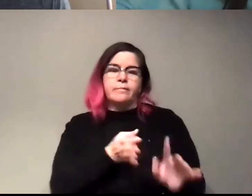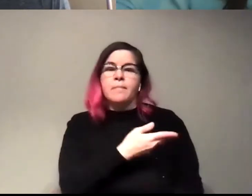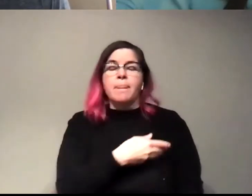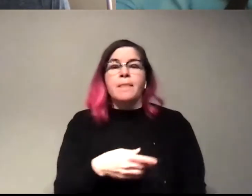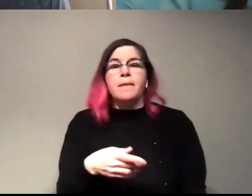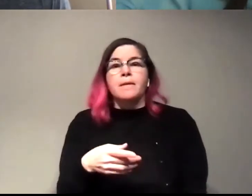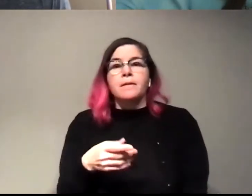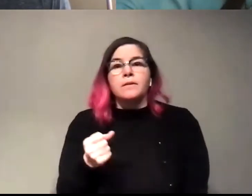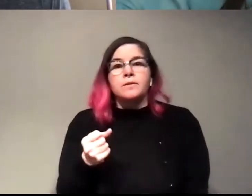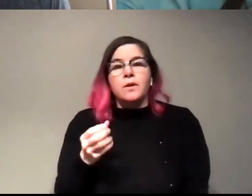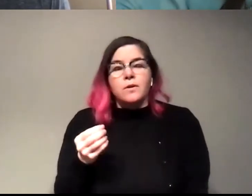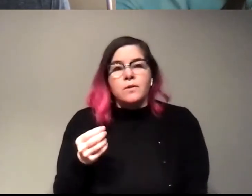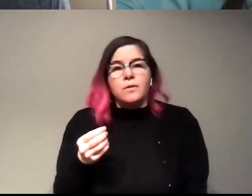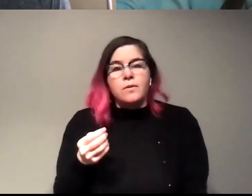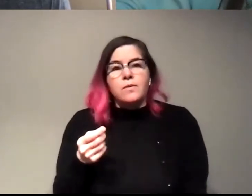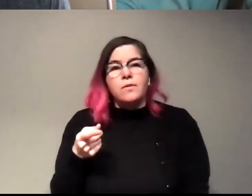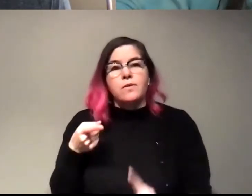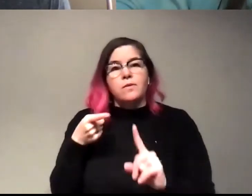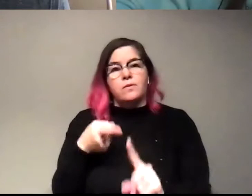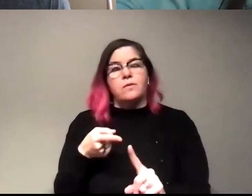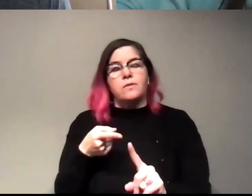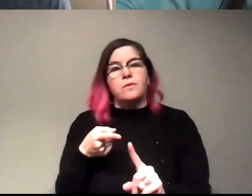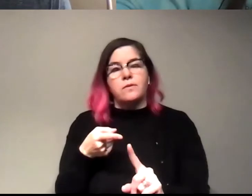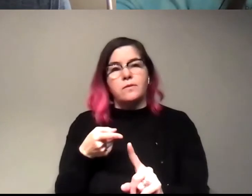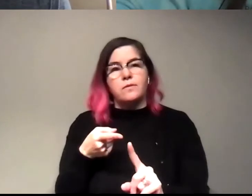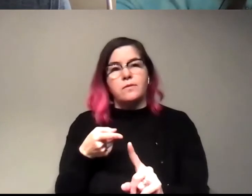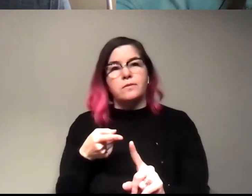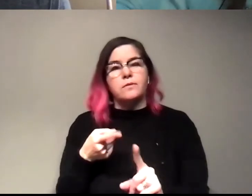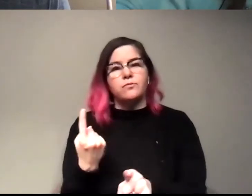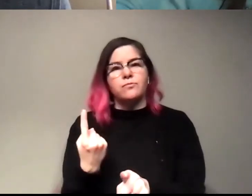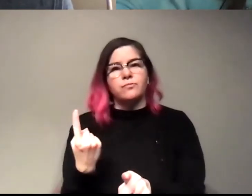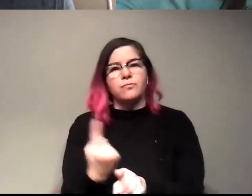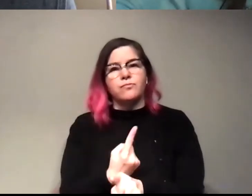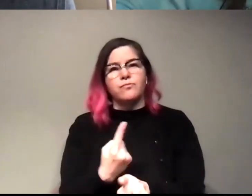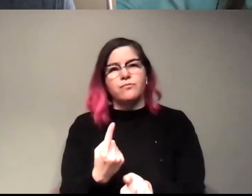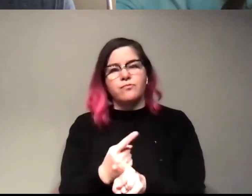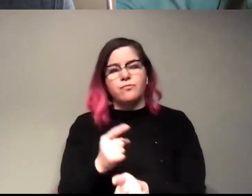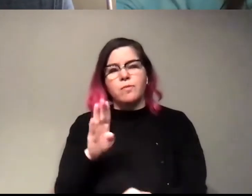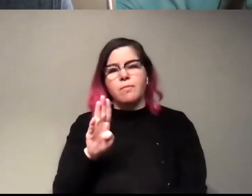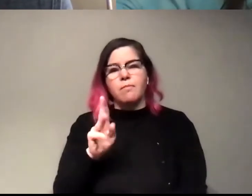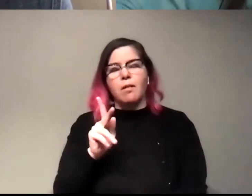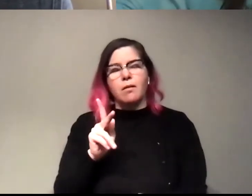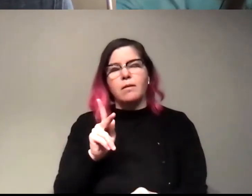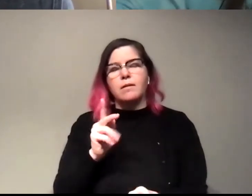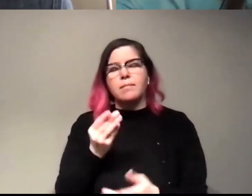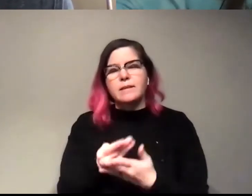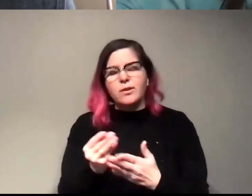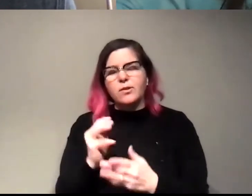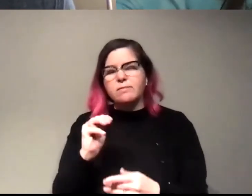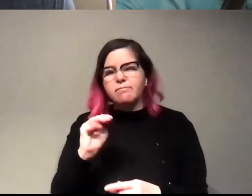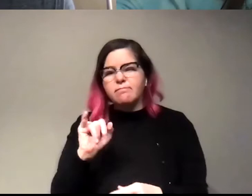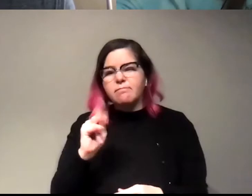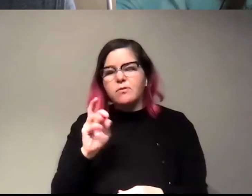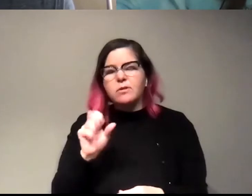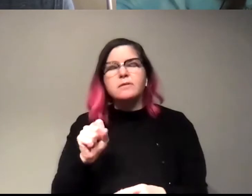these, uh, they're basically just like regular bulk materials, minerals, uh, you know, so for example, the